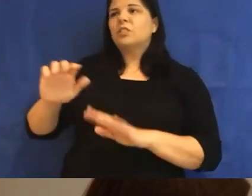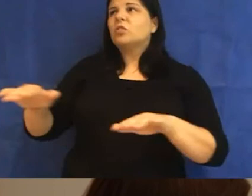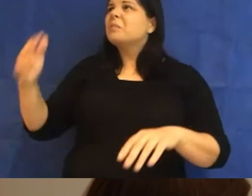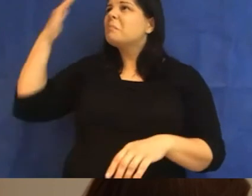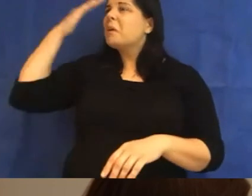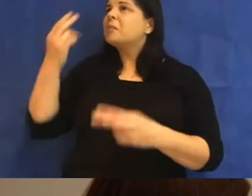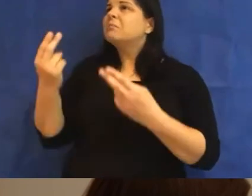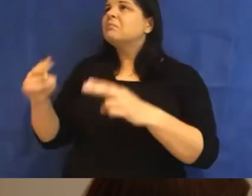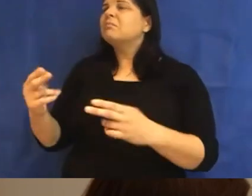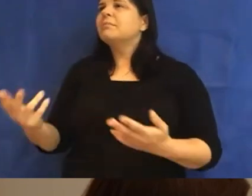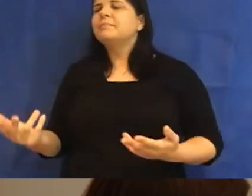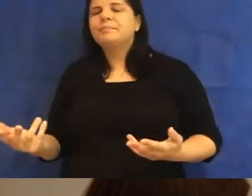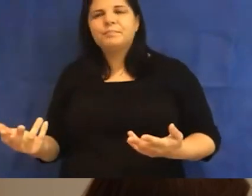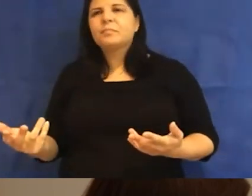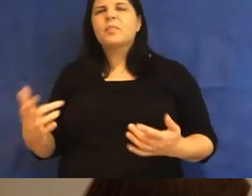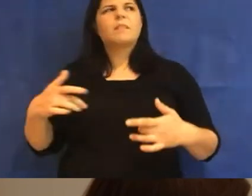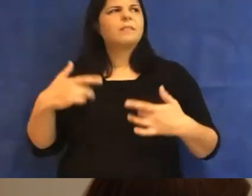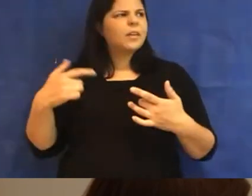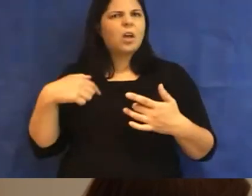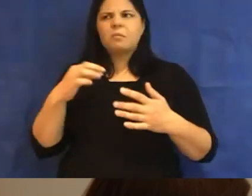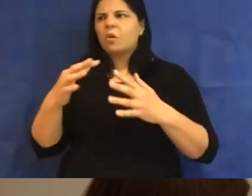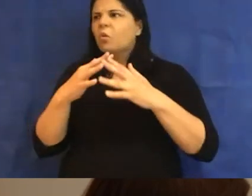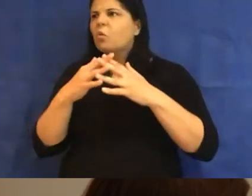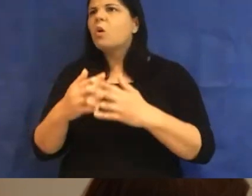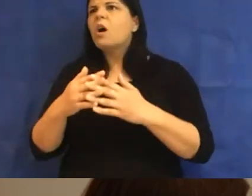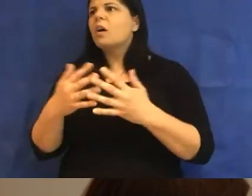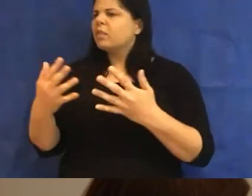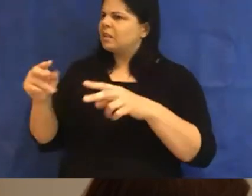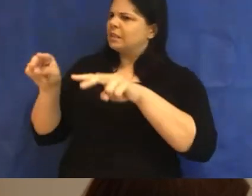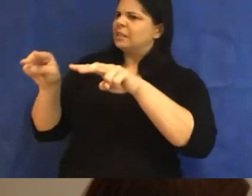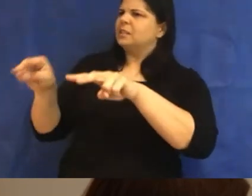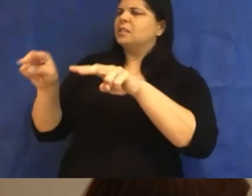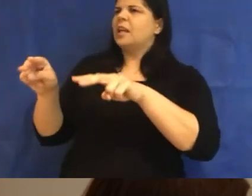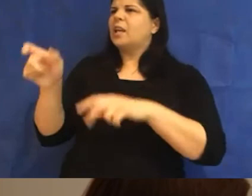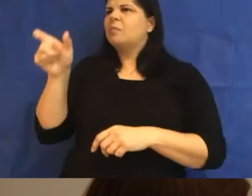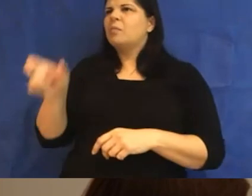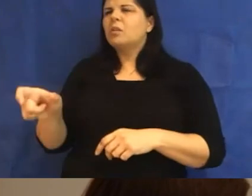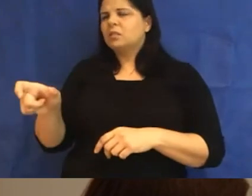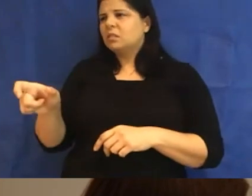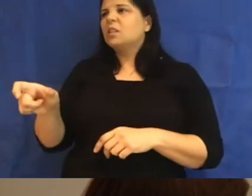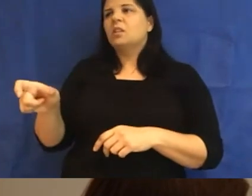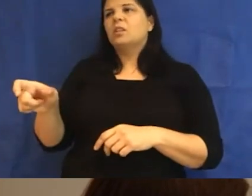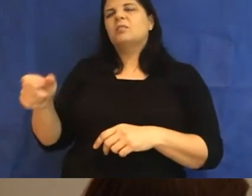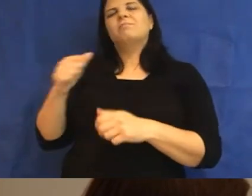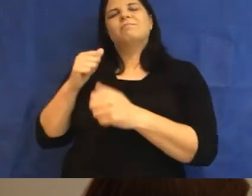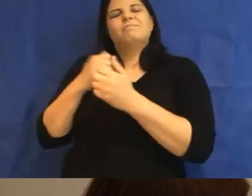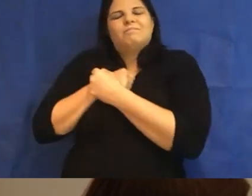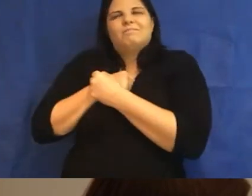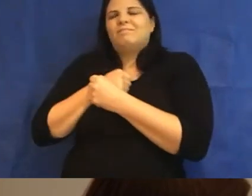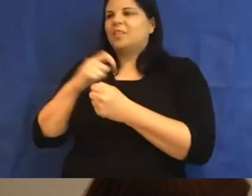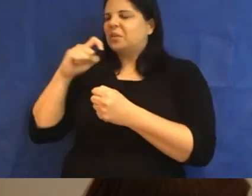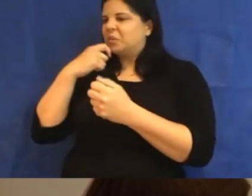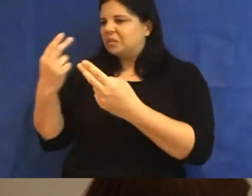thinking about not being worthy enough. To witness a person who is losing the love of their life is a privilege, viciously